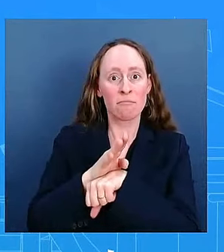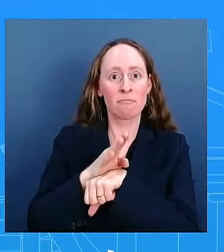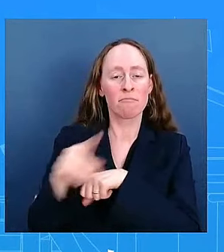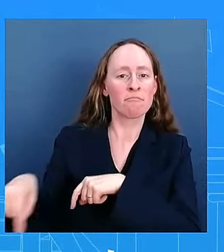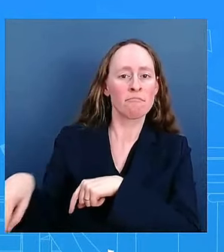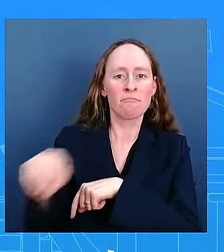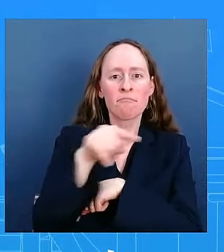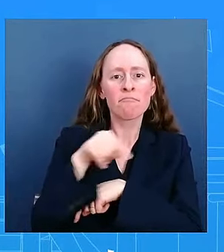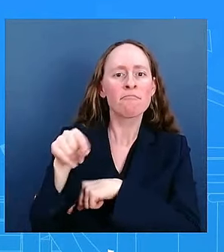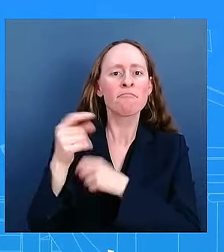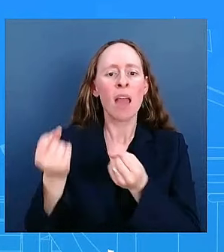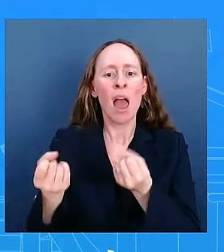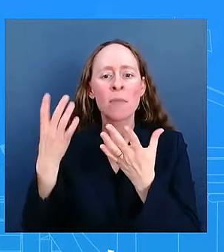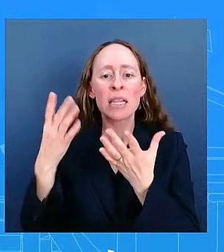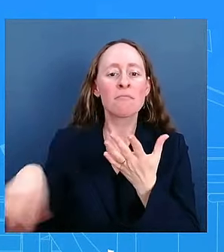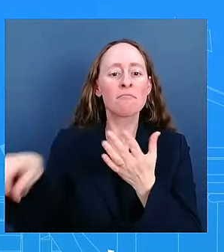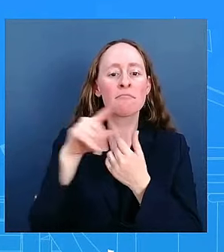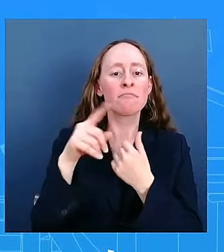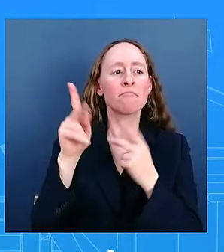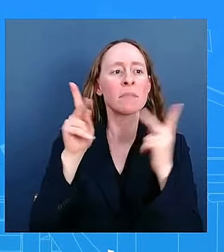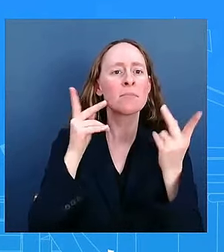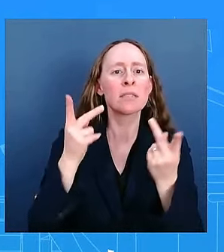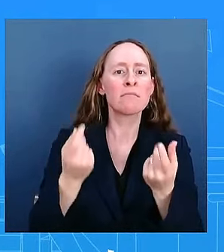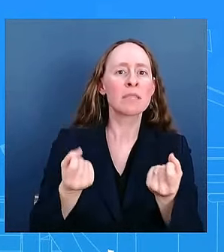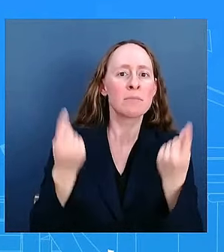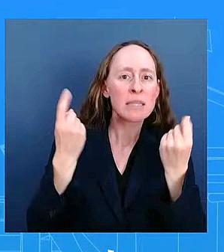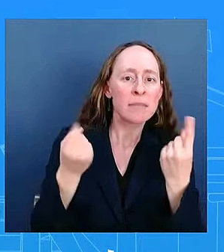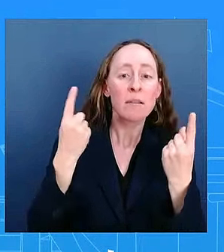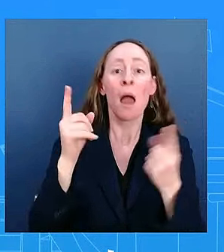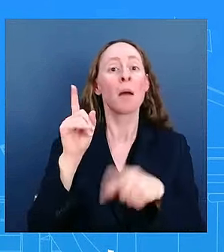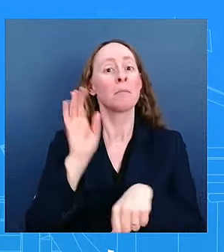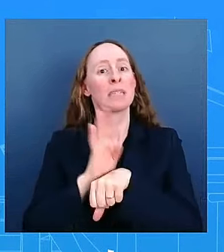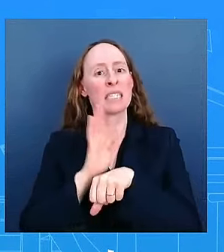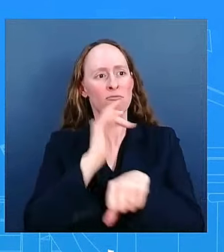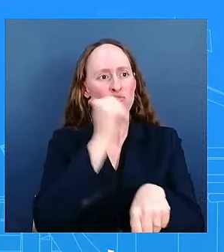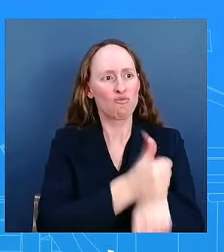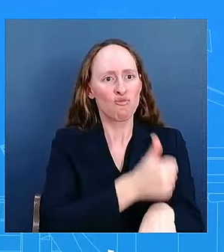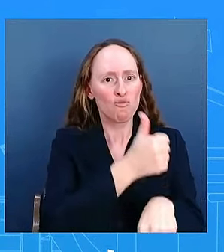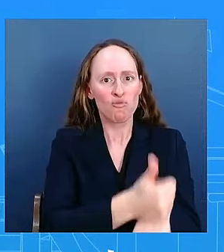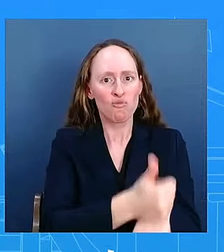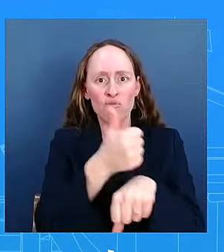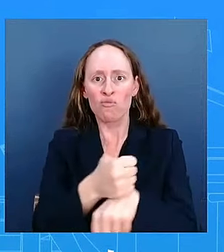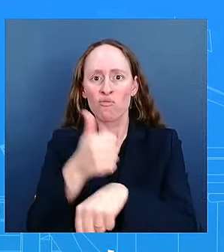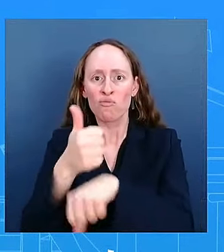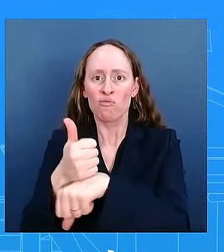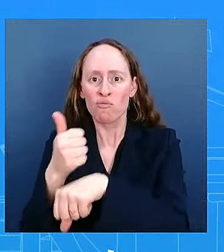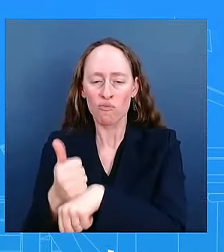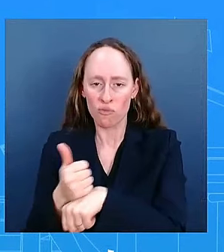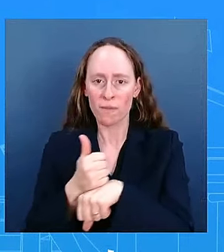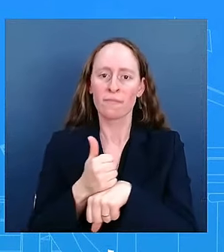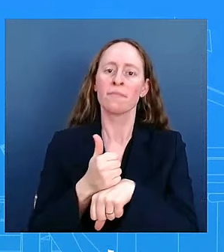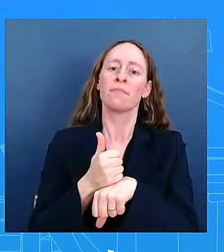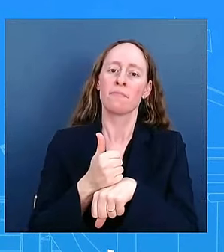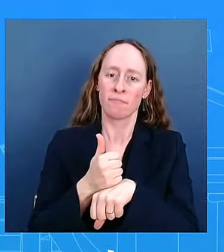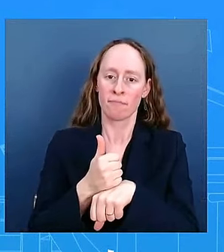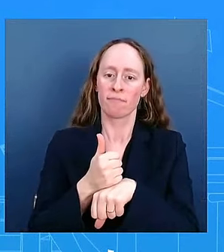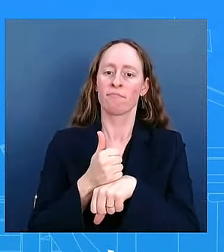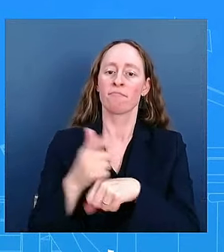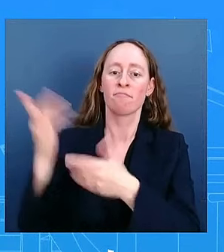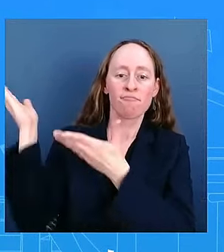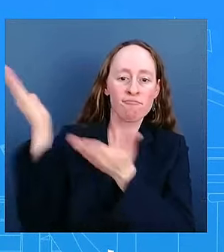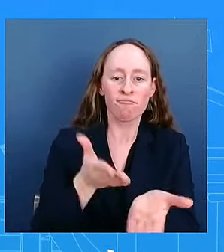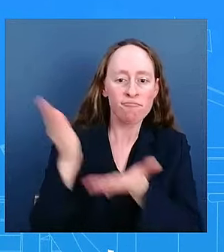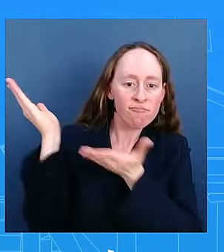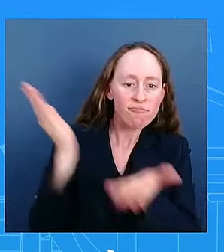investment consumer spending plus business take out net exports take out inventories take out government take out a lot of the noisy